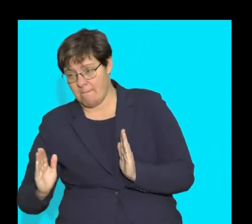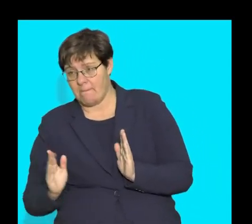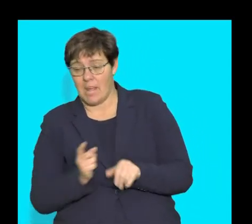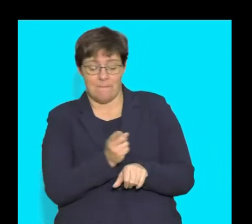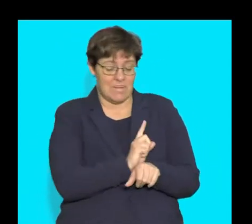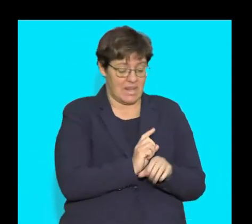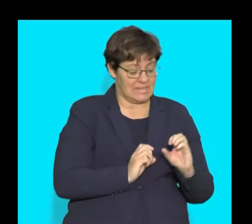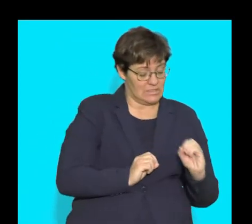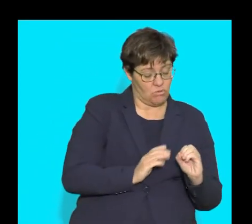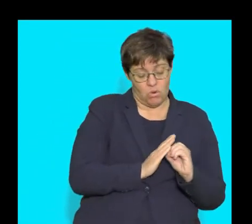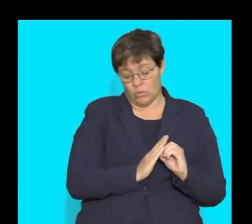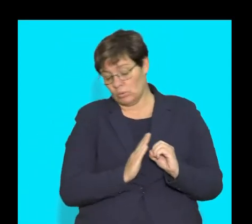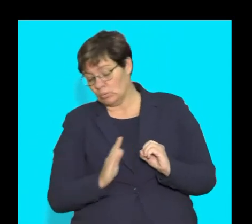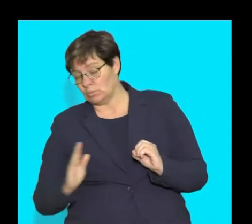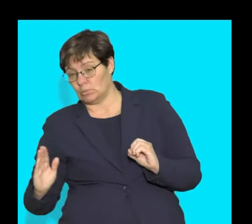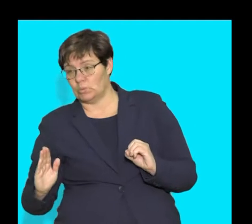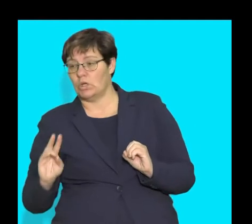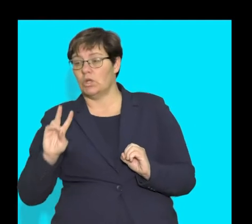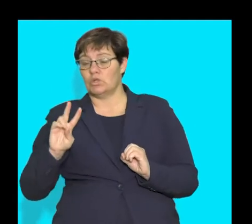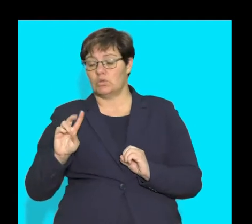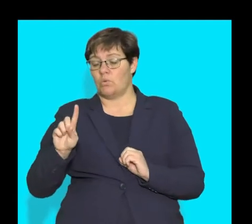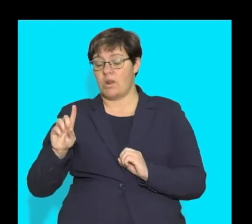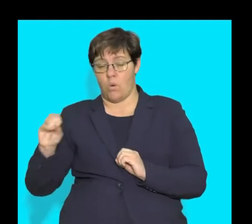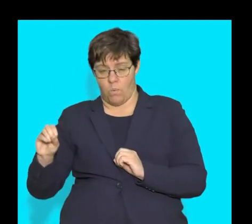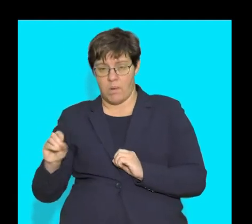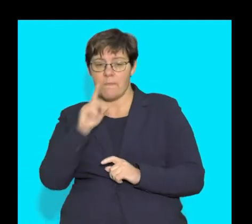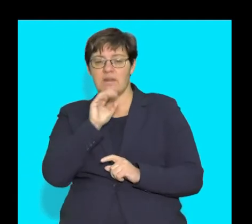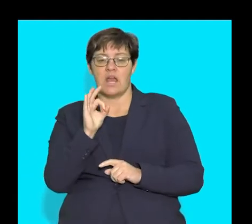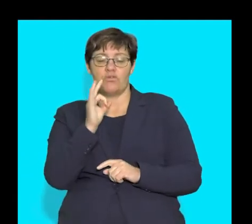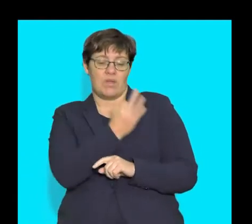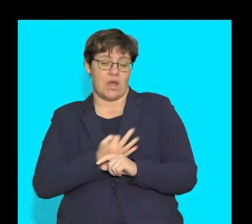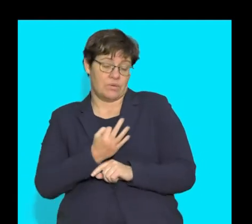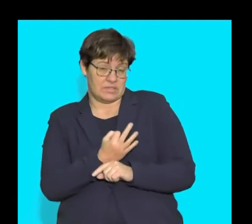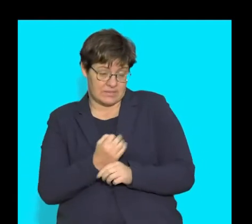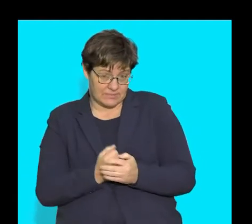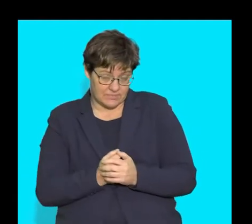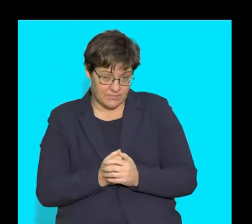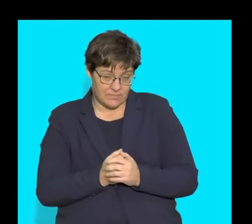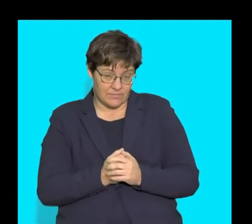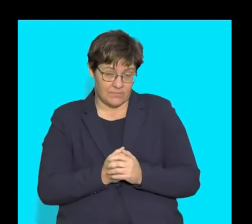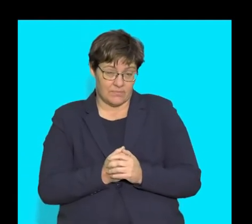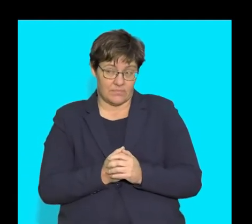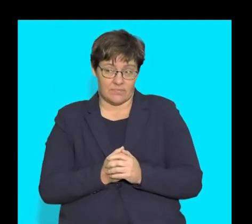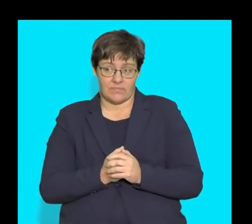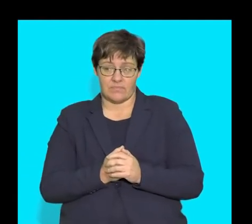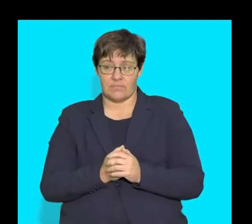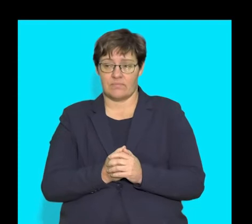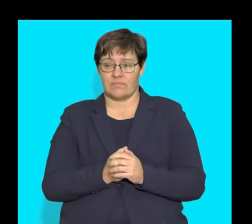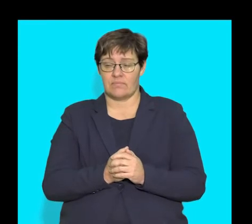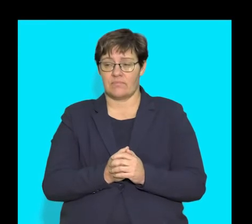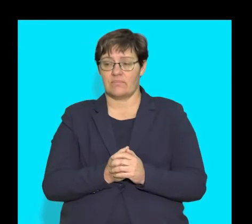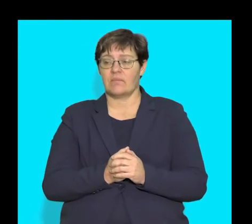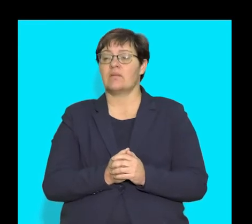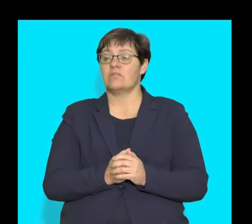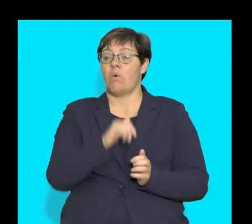minutes 0 to 210, so that's over a period of time. And on the y axis,